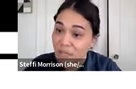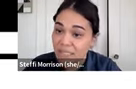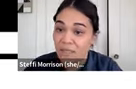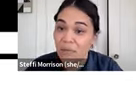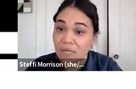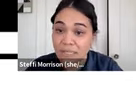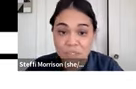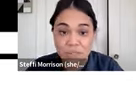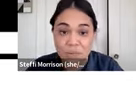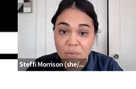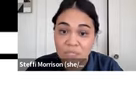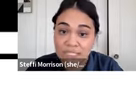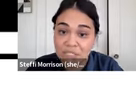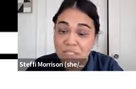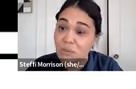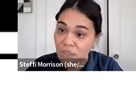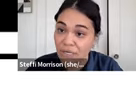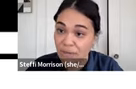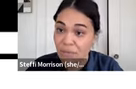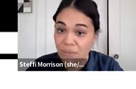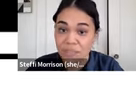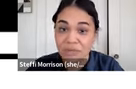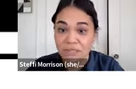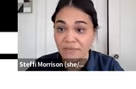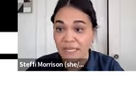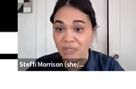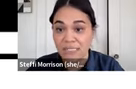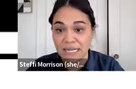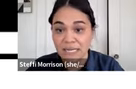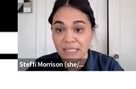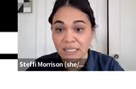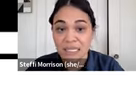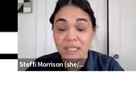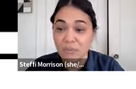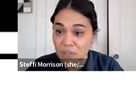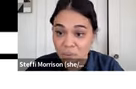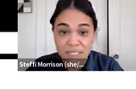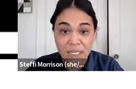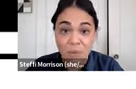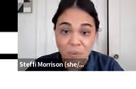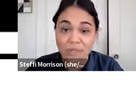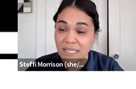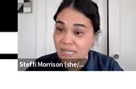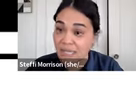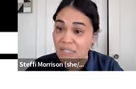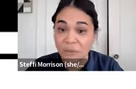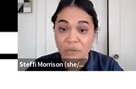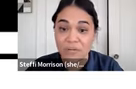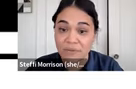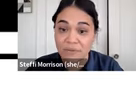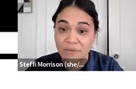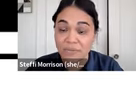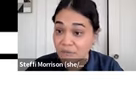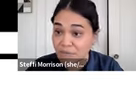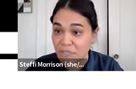Among the 121 organizations who shared those three years of financial data, there was almost a quarter decline in